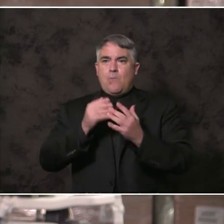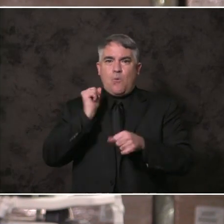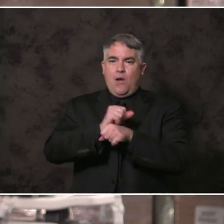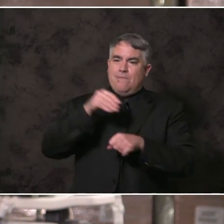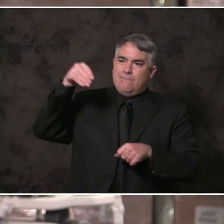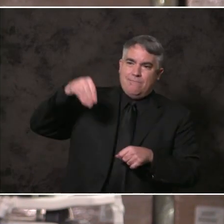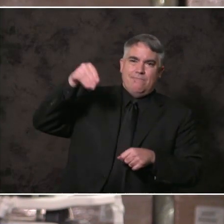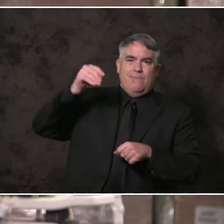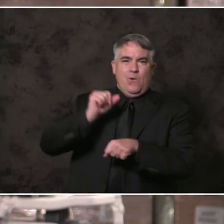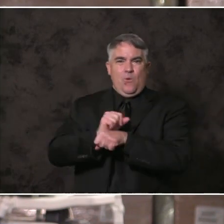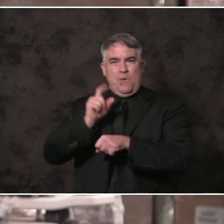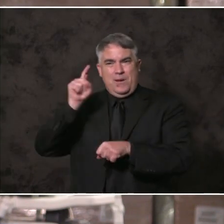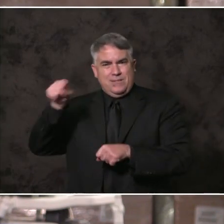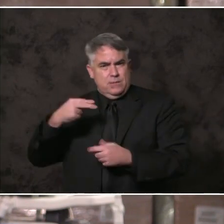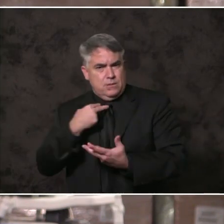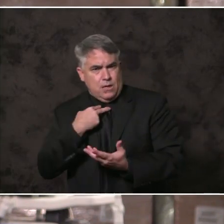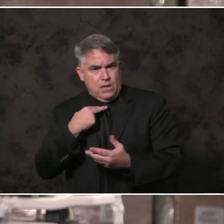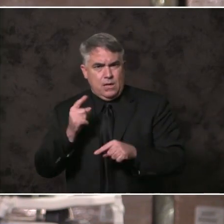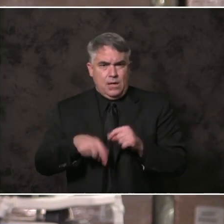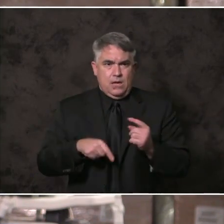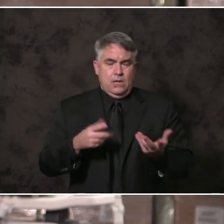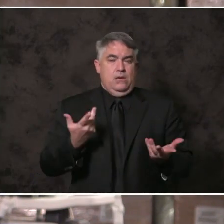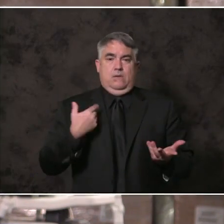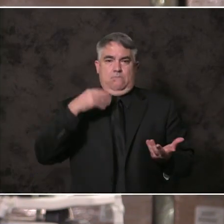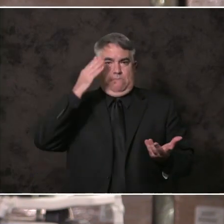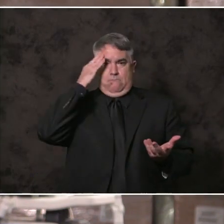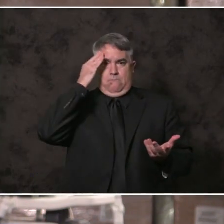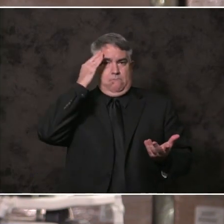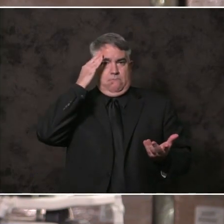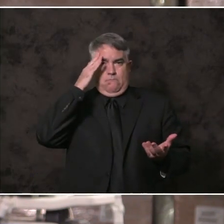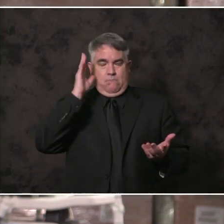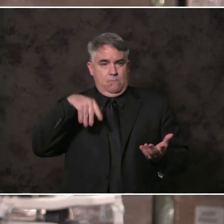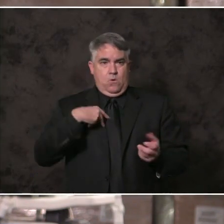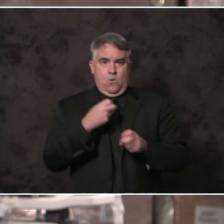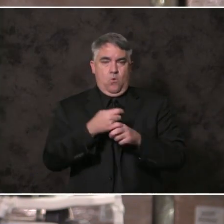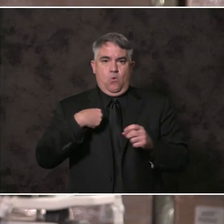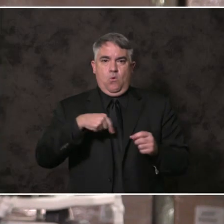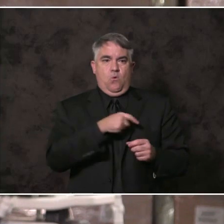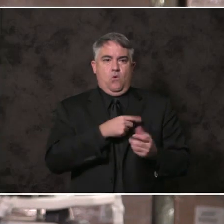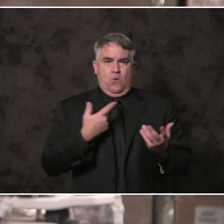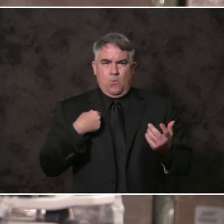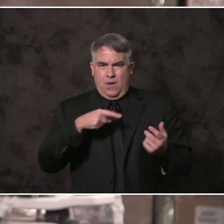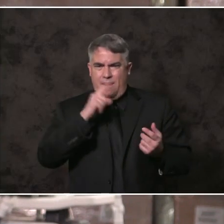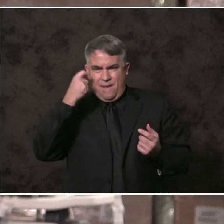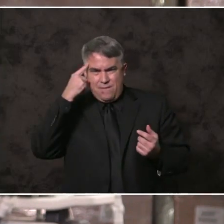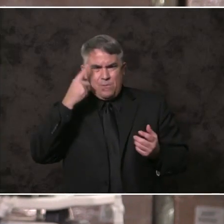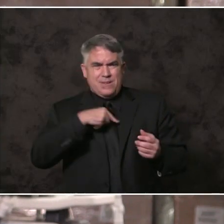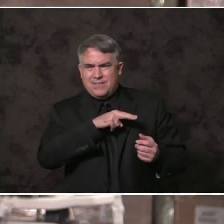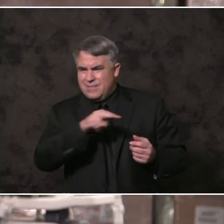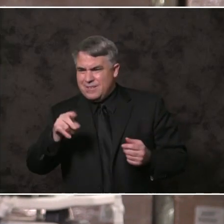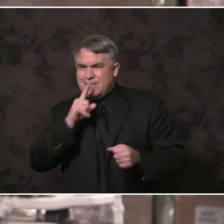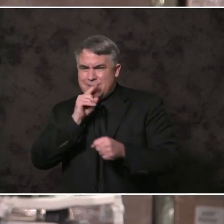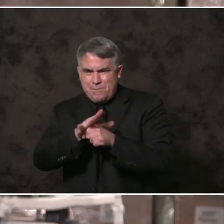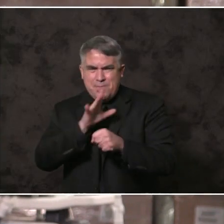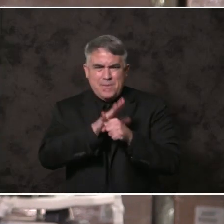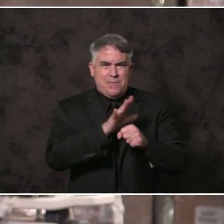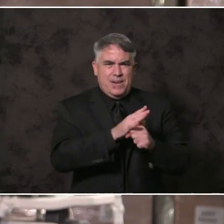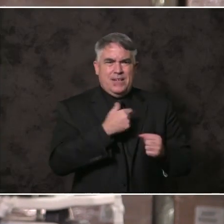you. I know how hard it's been. And your county government is committed to doing our part and more to help.